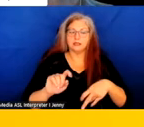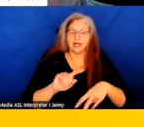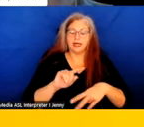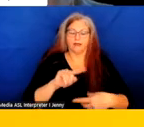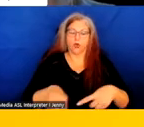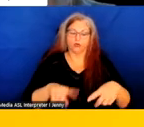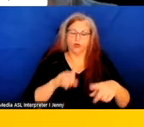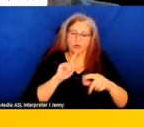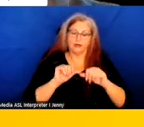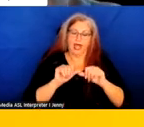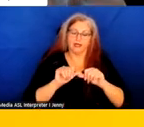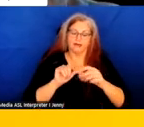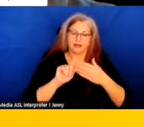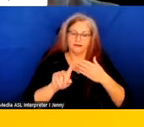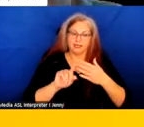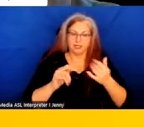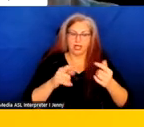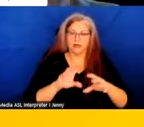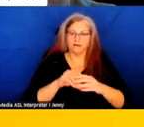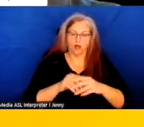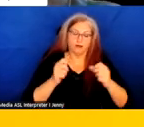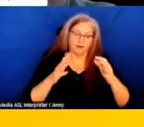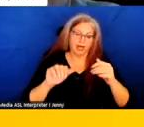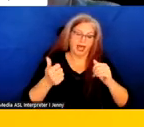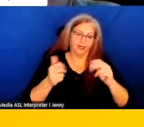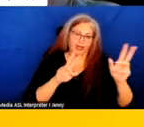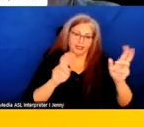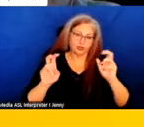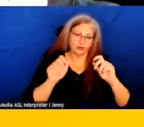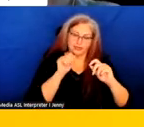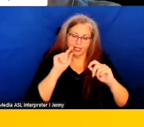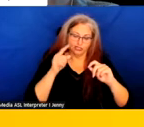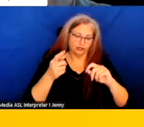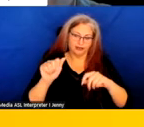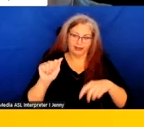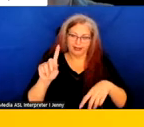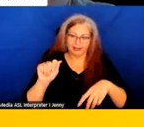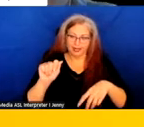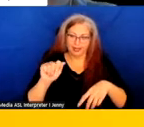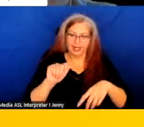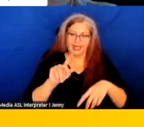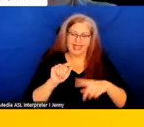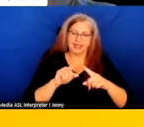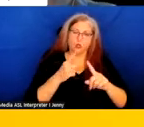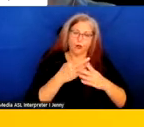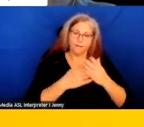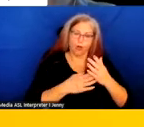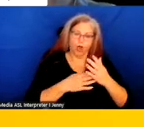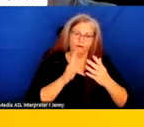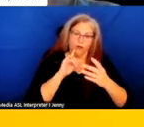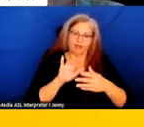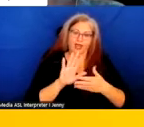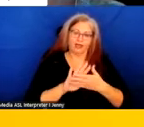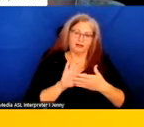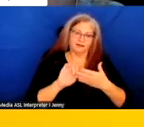investigations, and they, you know, involve a number of other issues other than the ADA. The ADA is one component of these investigations.